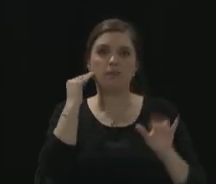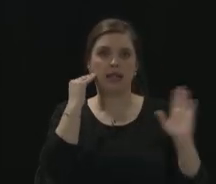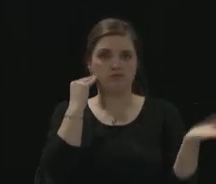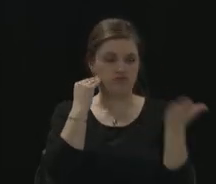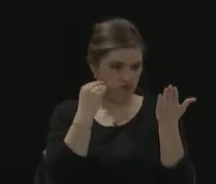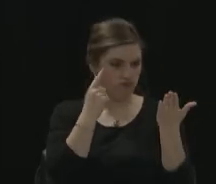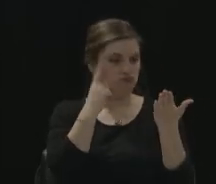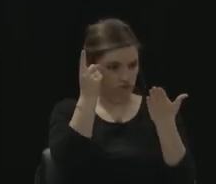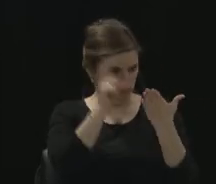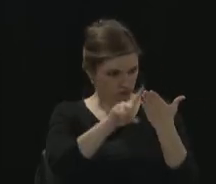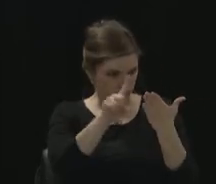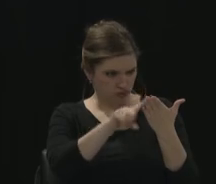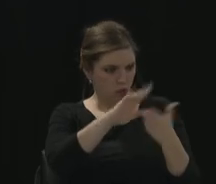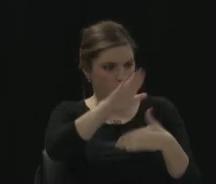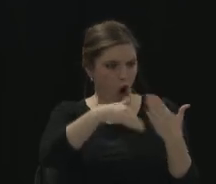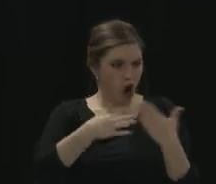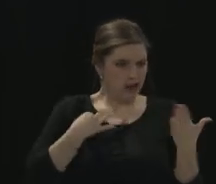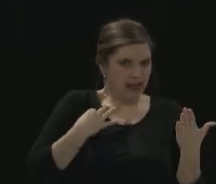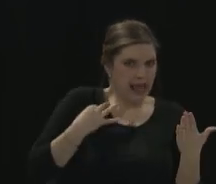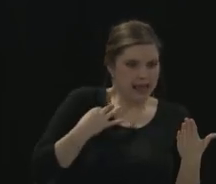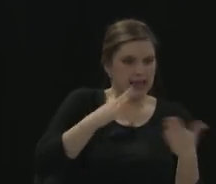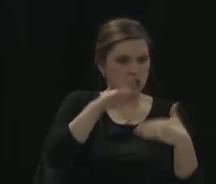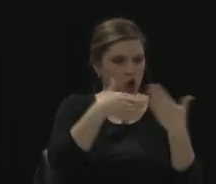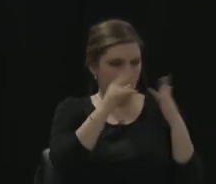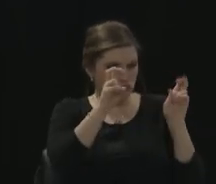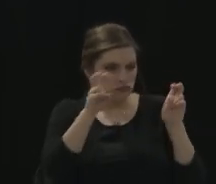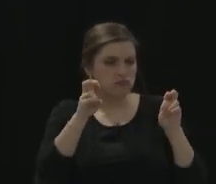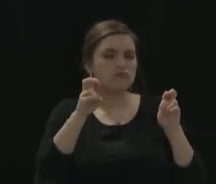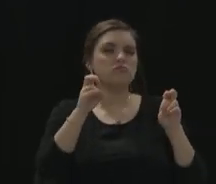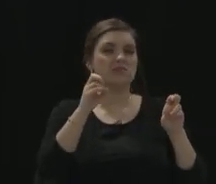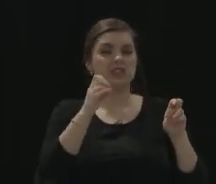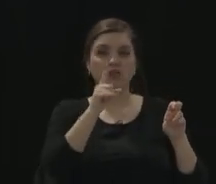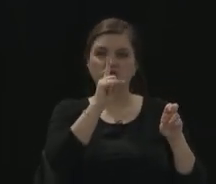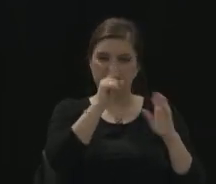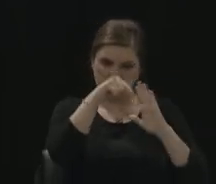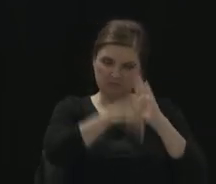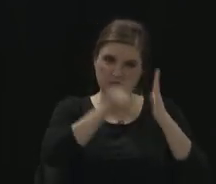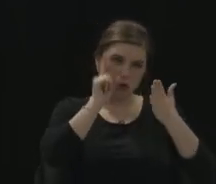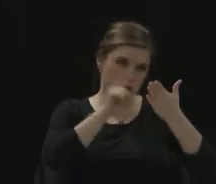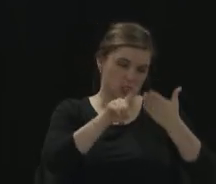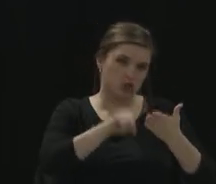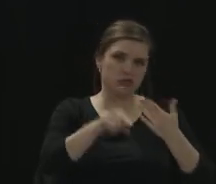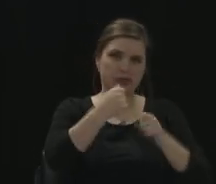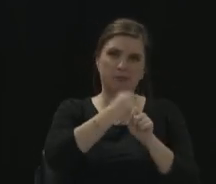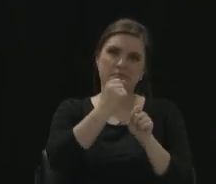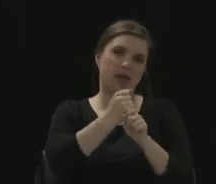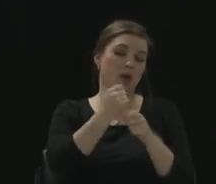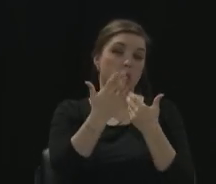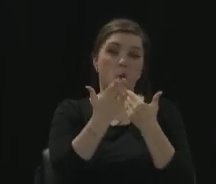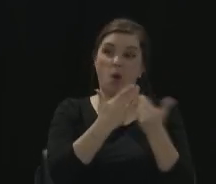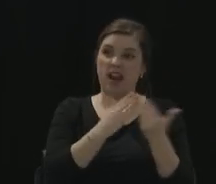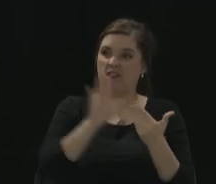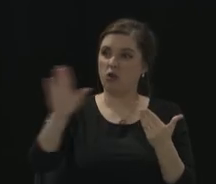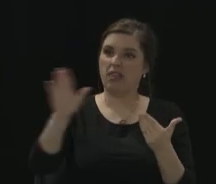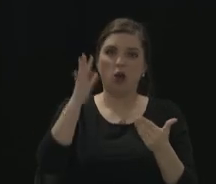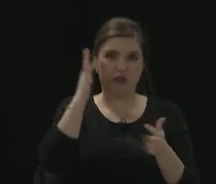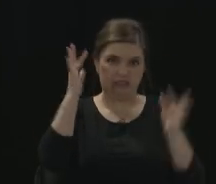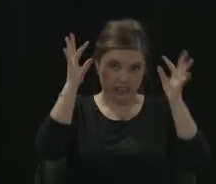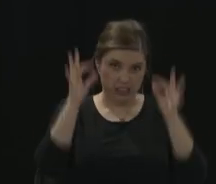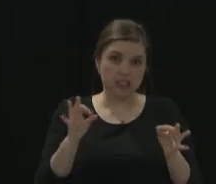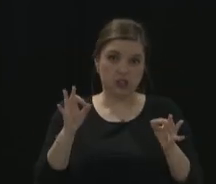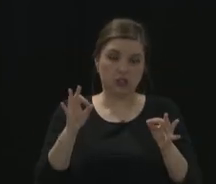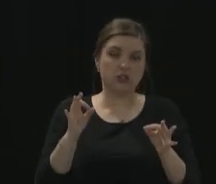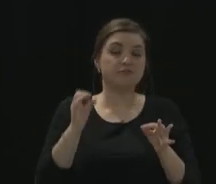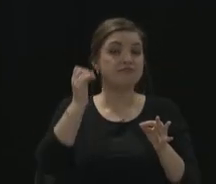research them, and make a great decision however they choose. But with the way the